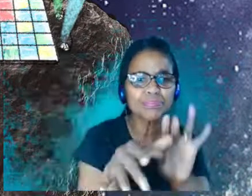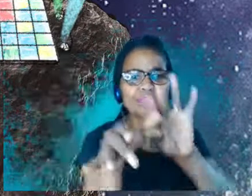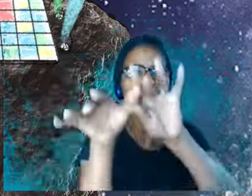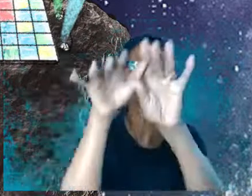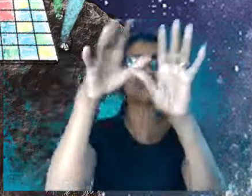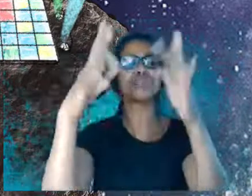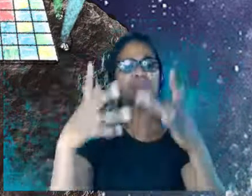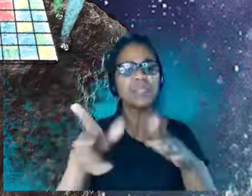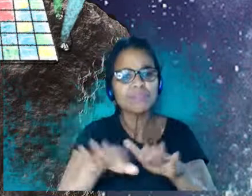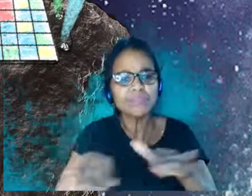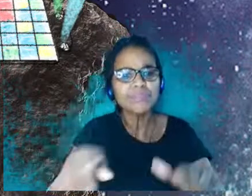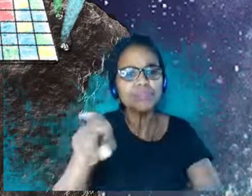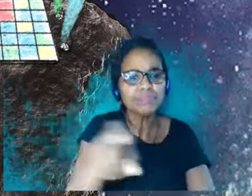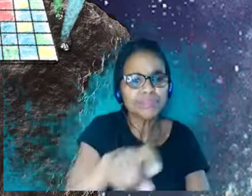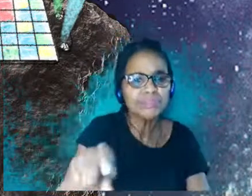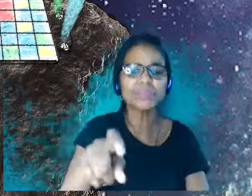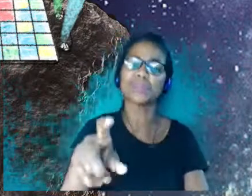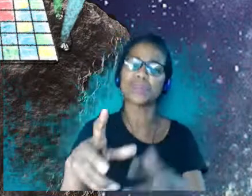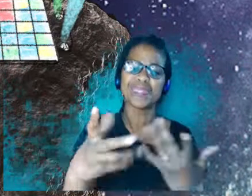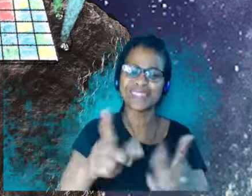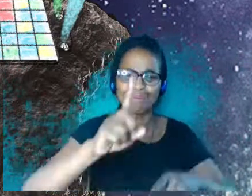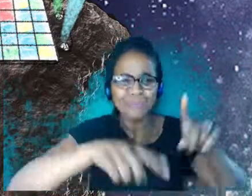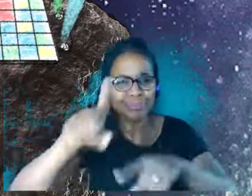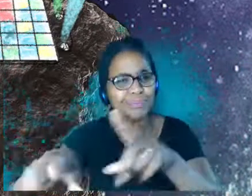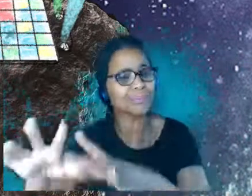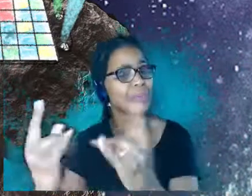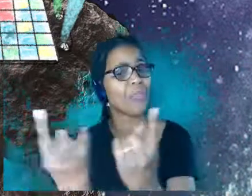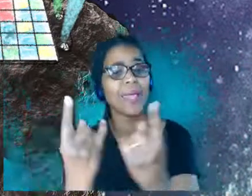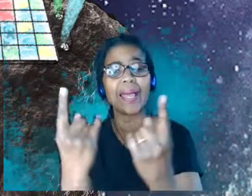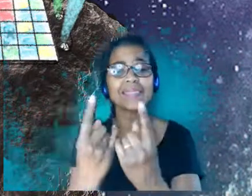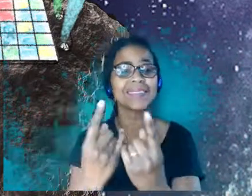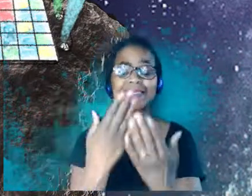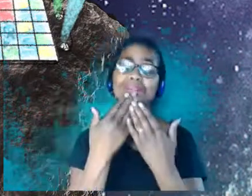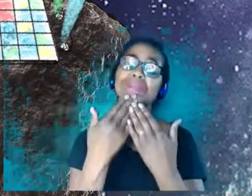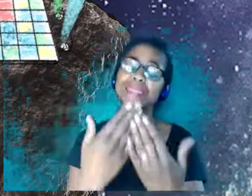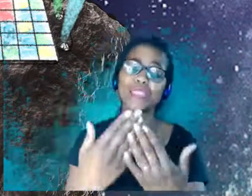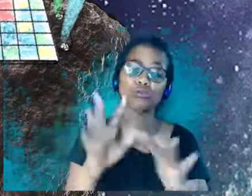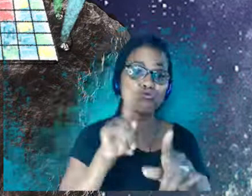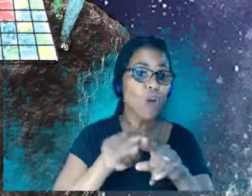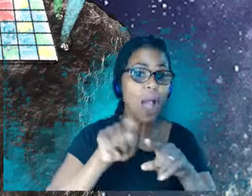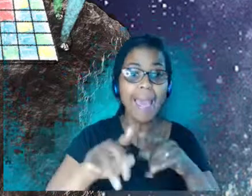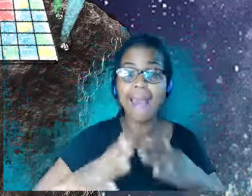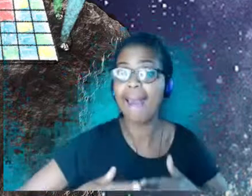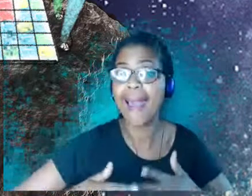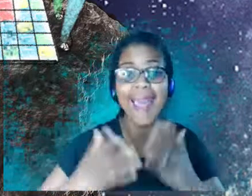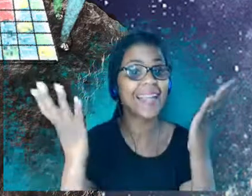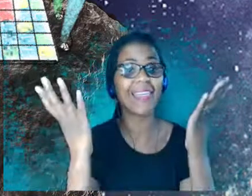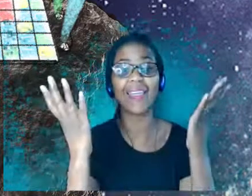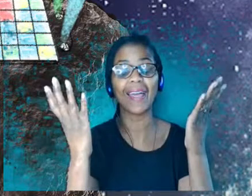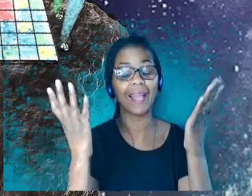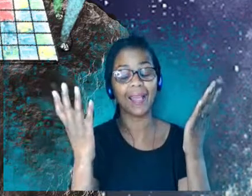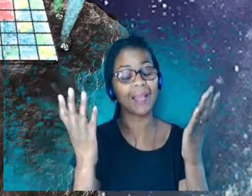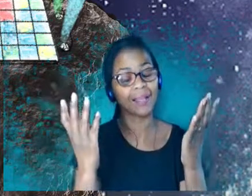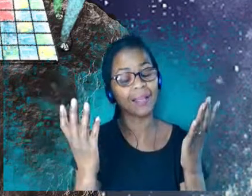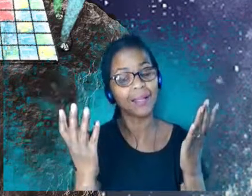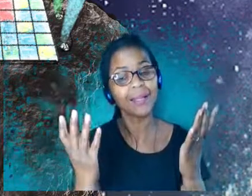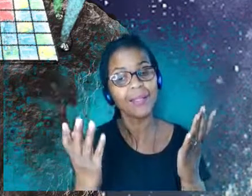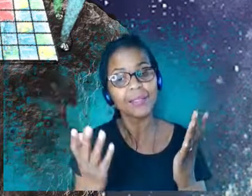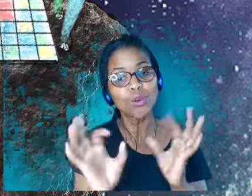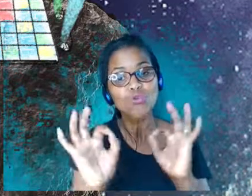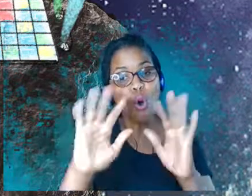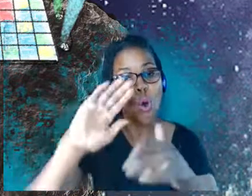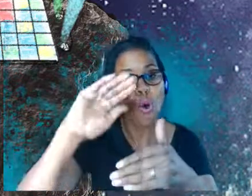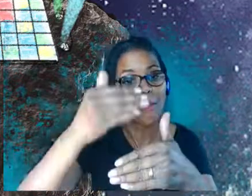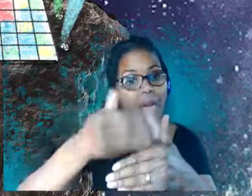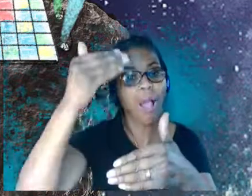kind of upload your own. But it's basically that blank canvas of if you have the keys to the